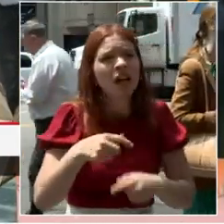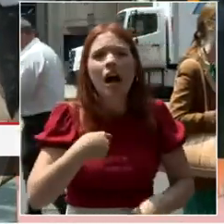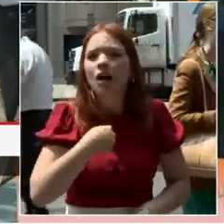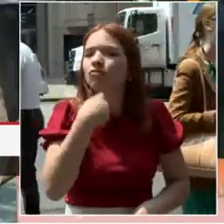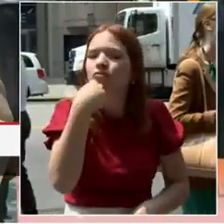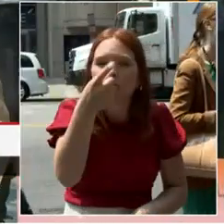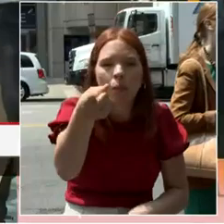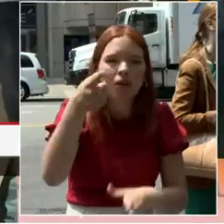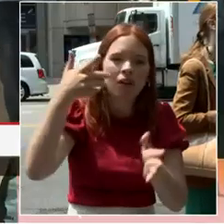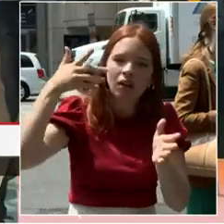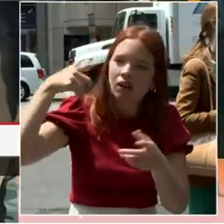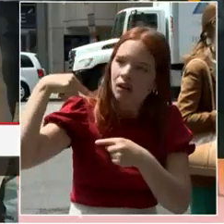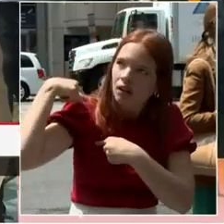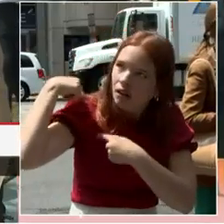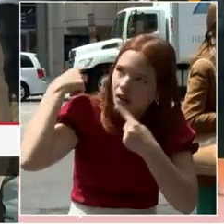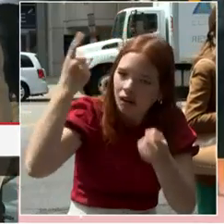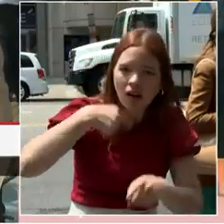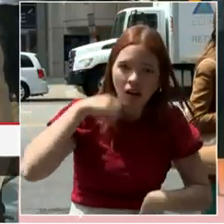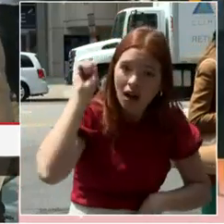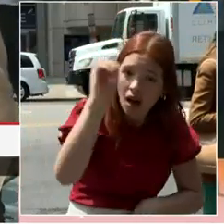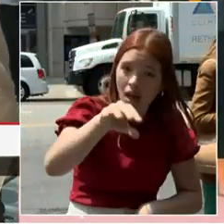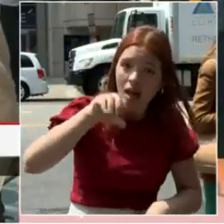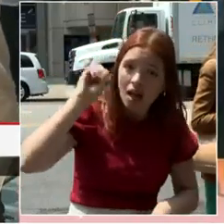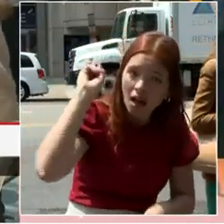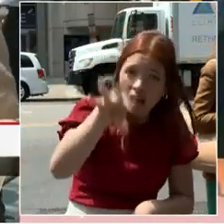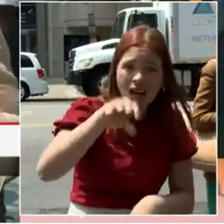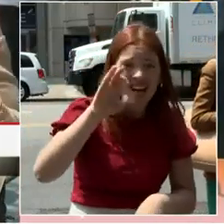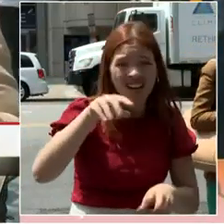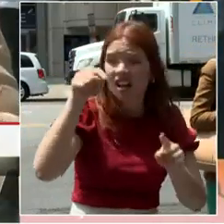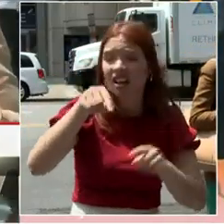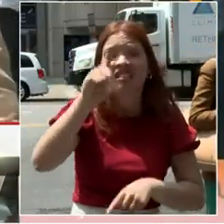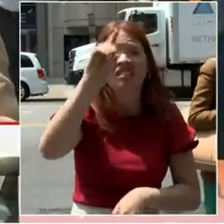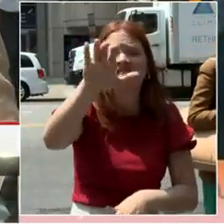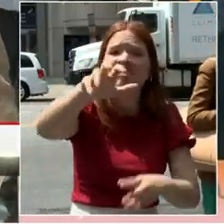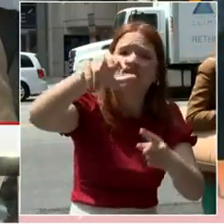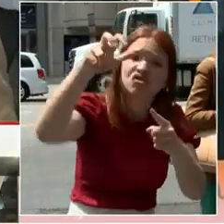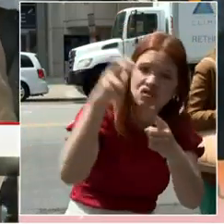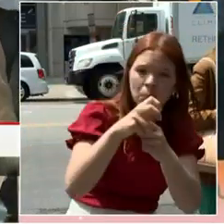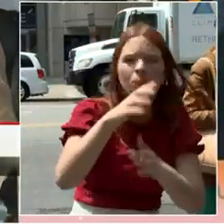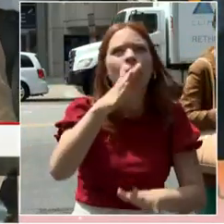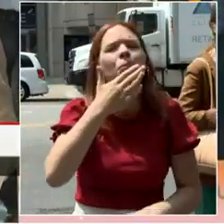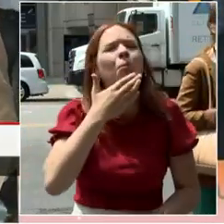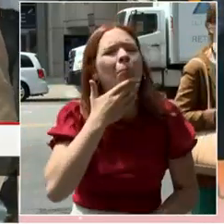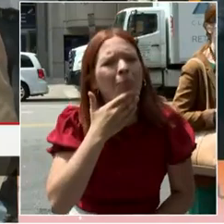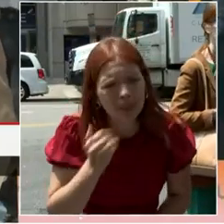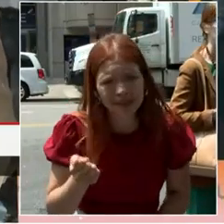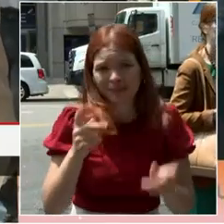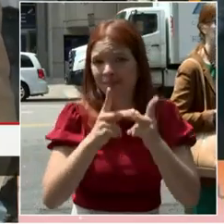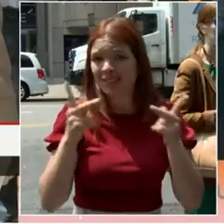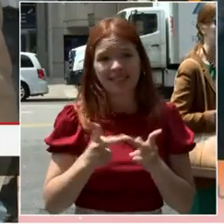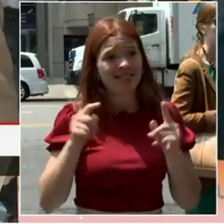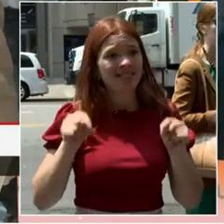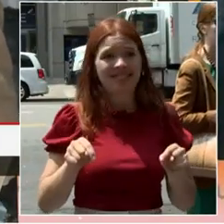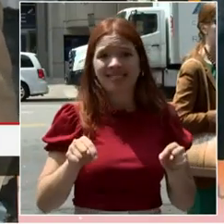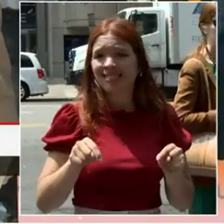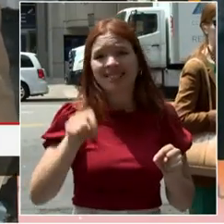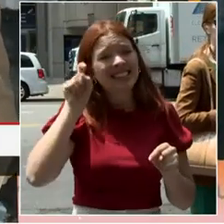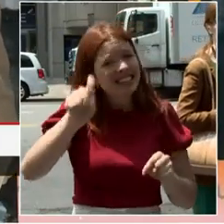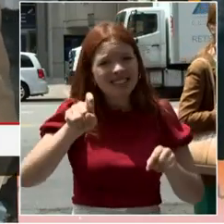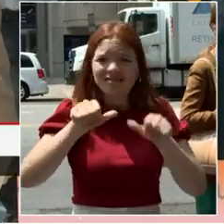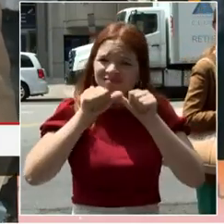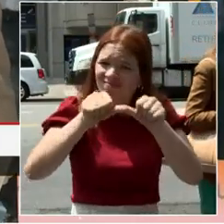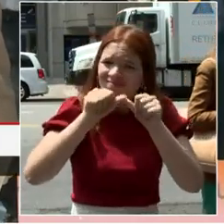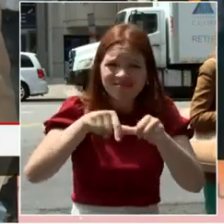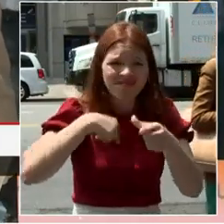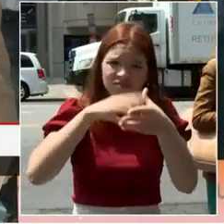place. We have a great return on our investment. And so we have to continue to signal. This is where you want to invest